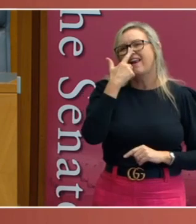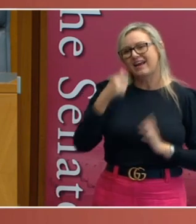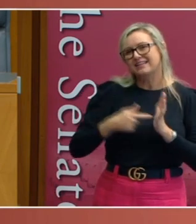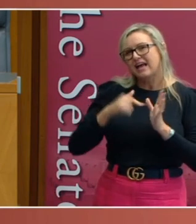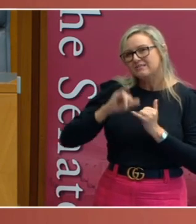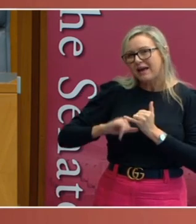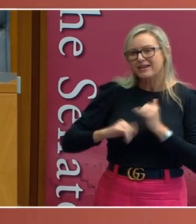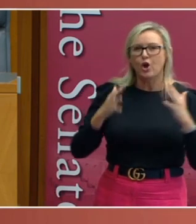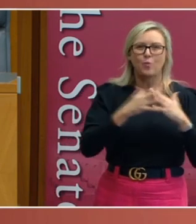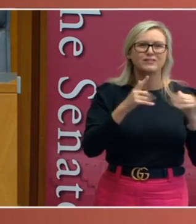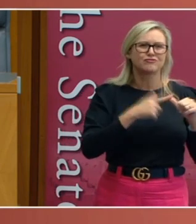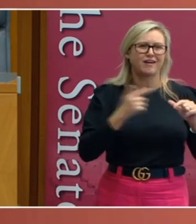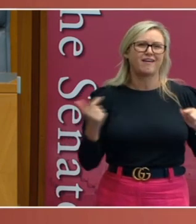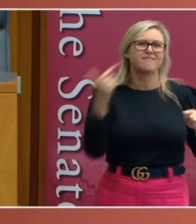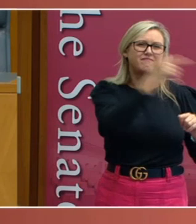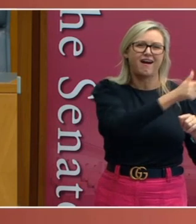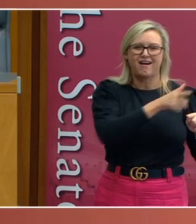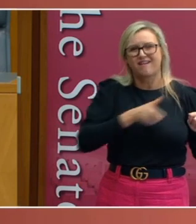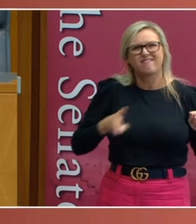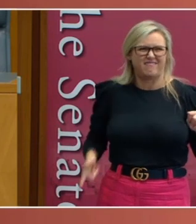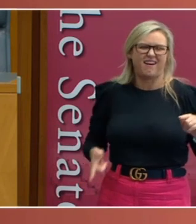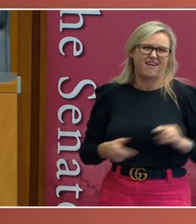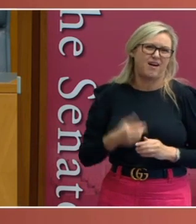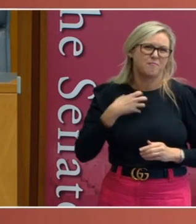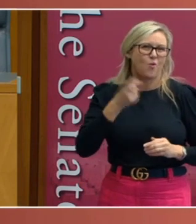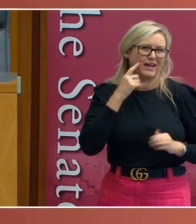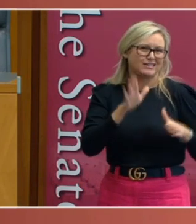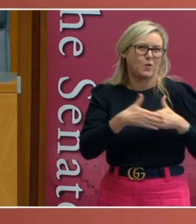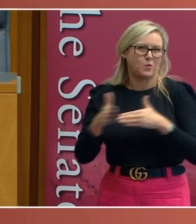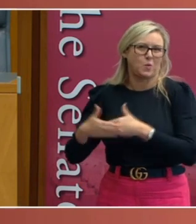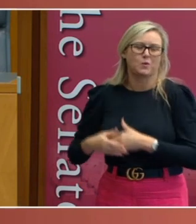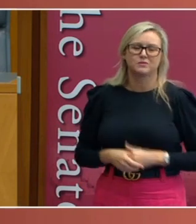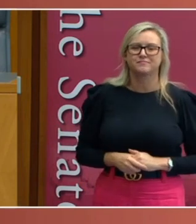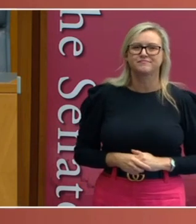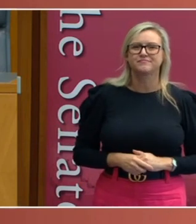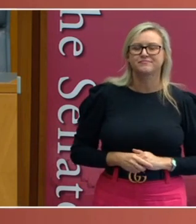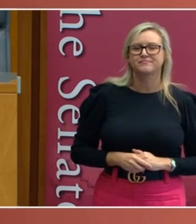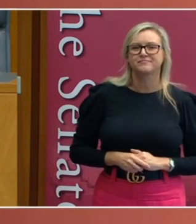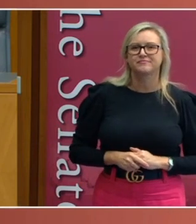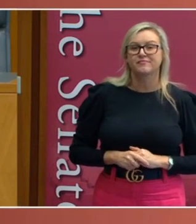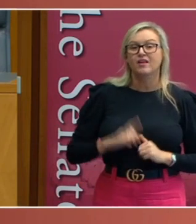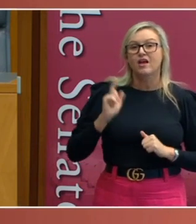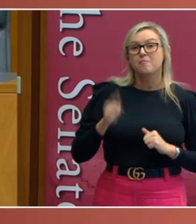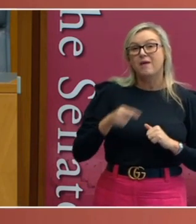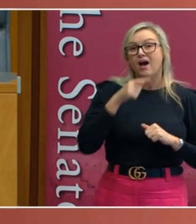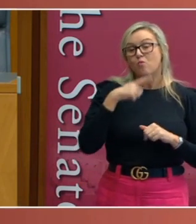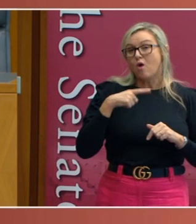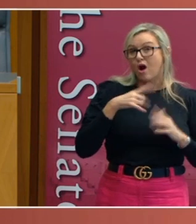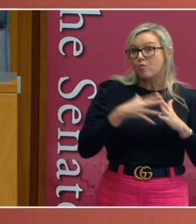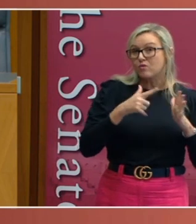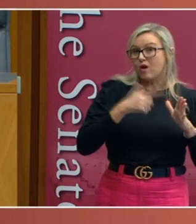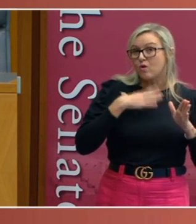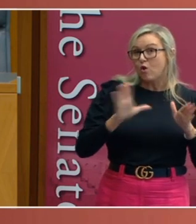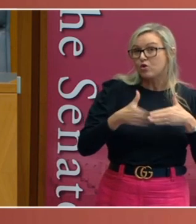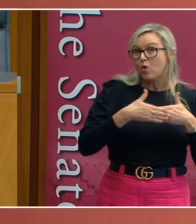is that it is easier to cut yourself off from the rest of the country. The border closure protected the mining industry in Western